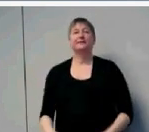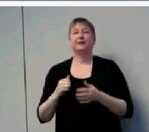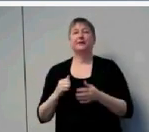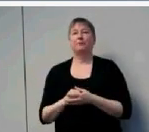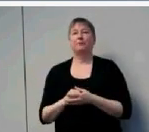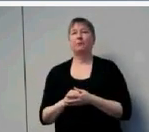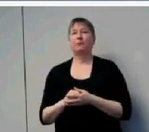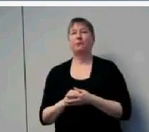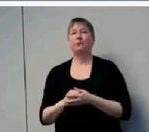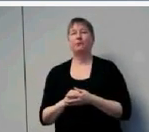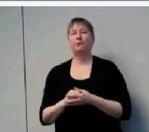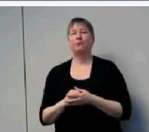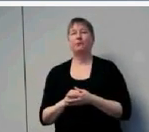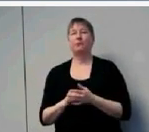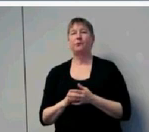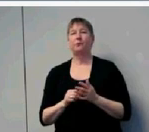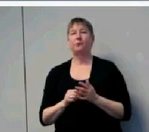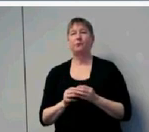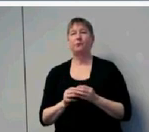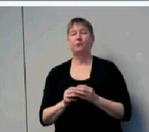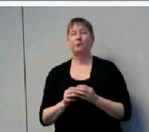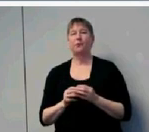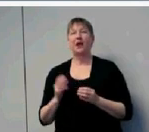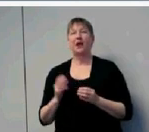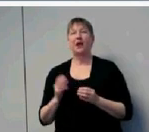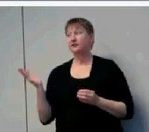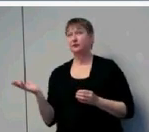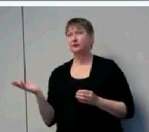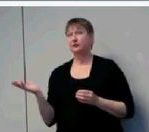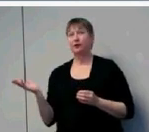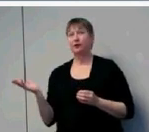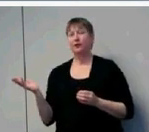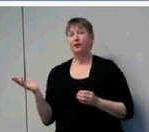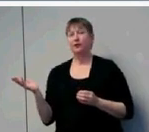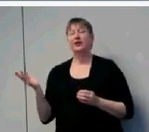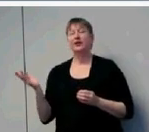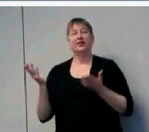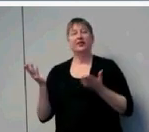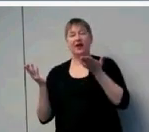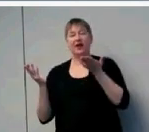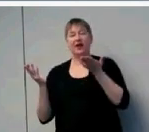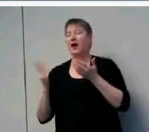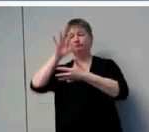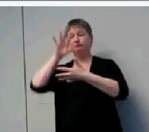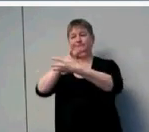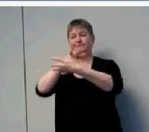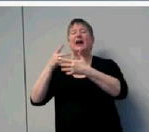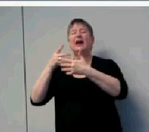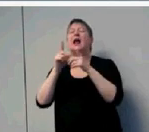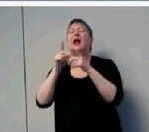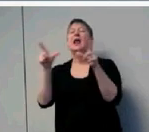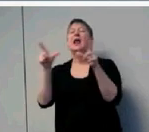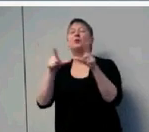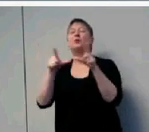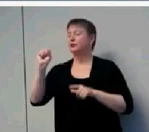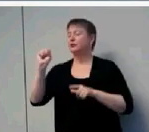this down for you. What you're seeing here is a language score for each child at each age